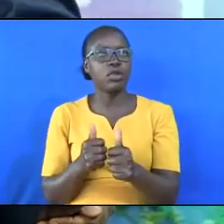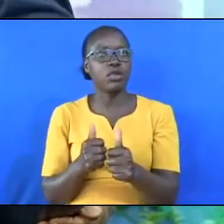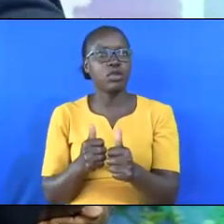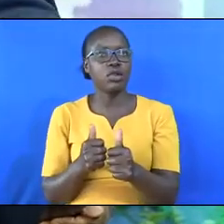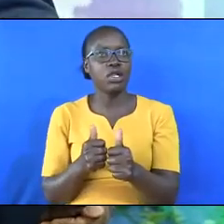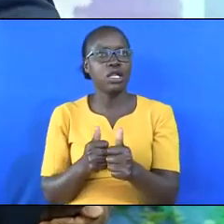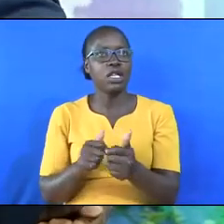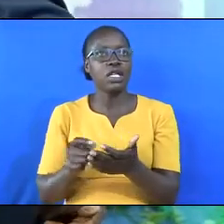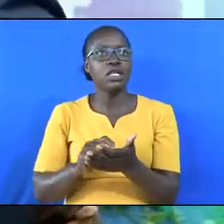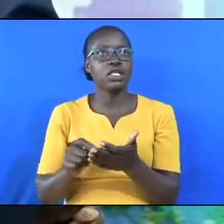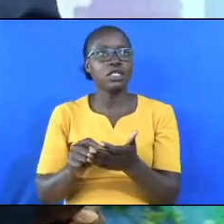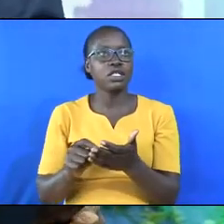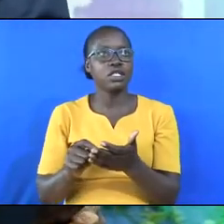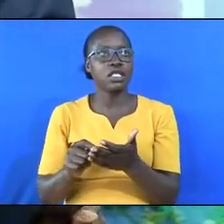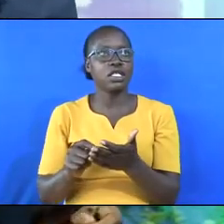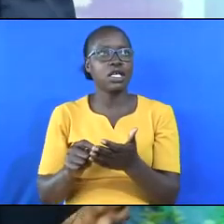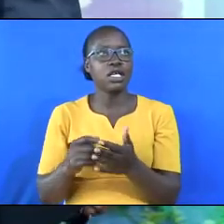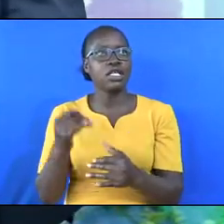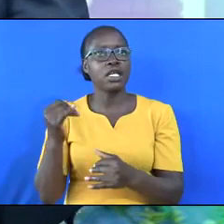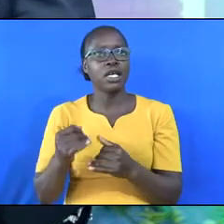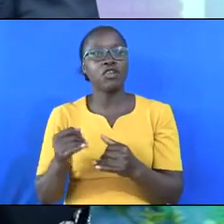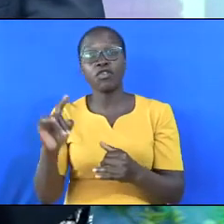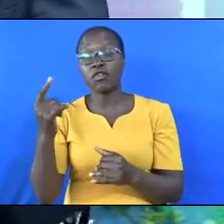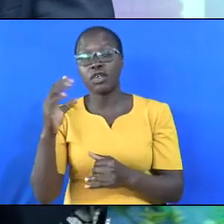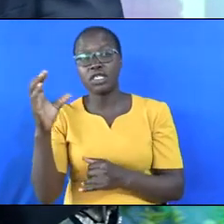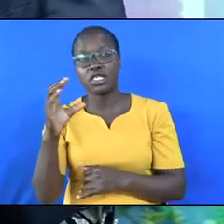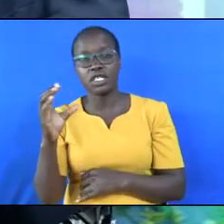It was written toward the end of the first century.